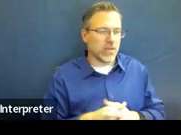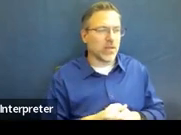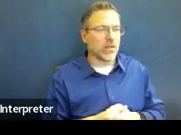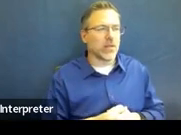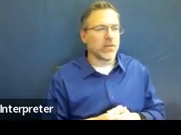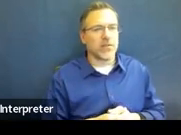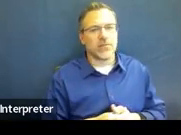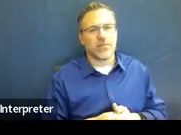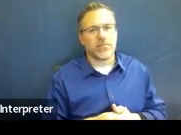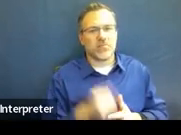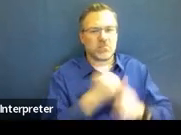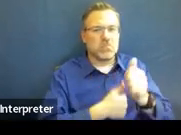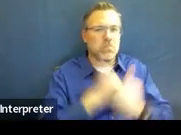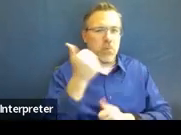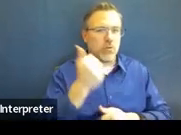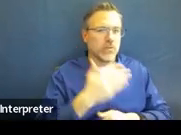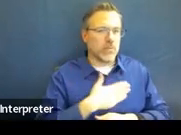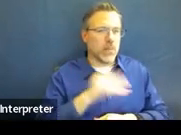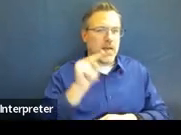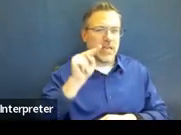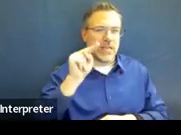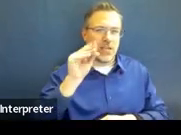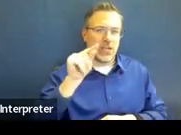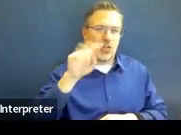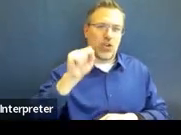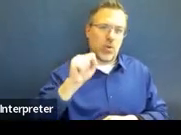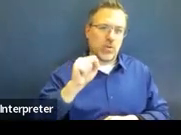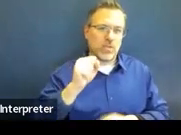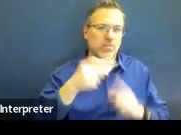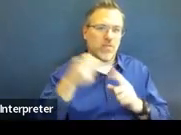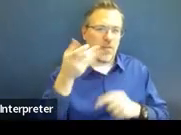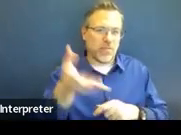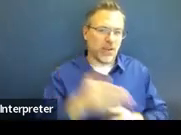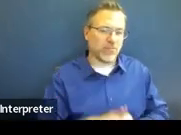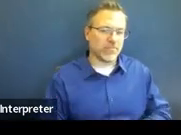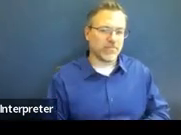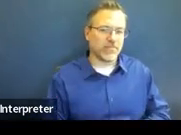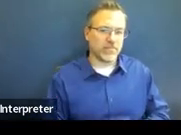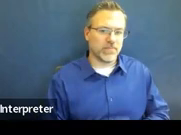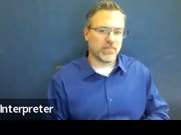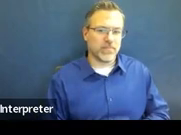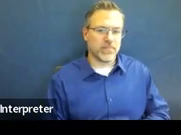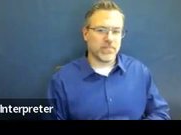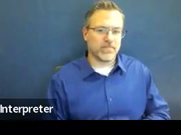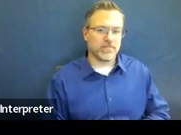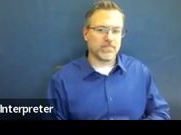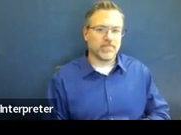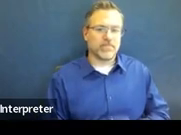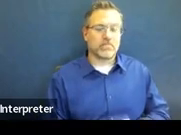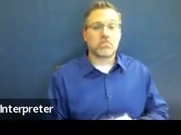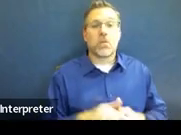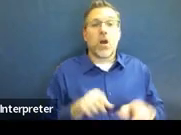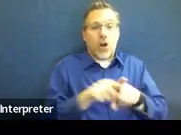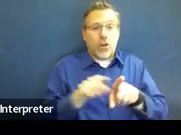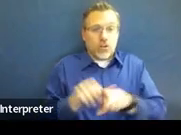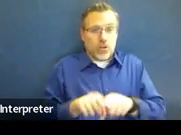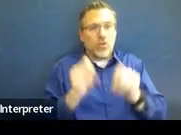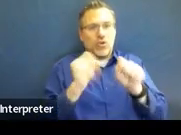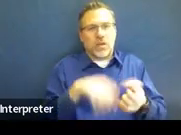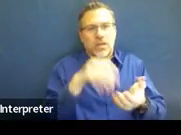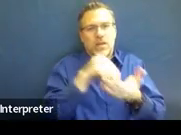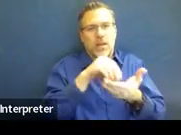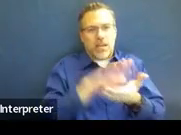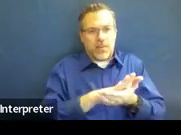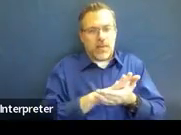kind of where most of my notes were from the meeting. This can also be where you're documenting the introduction